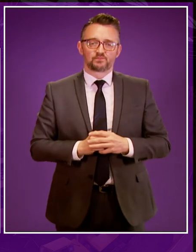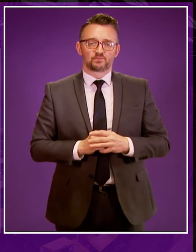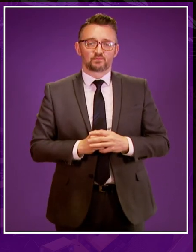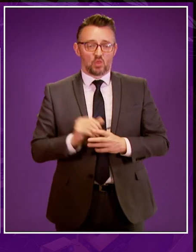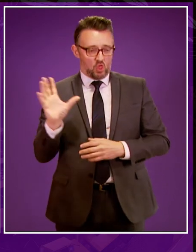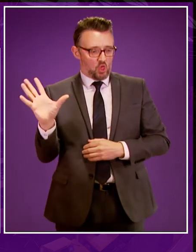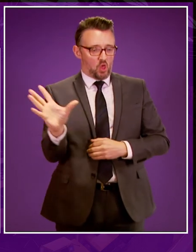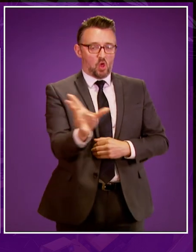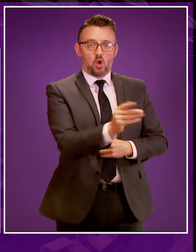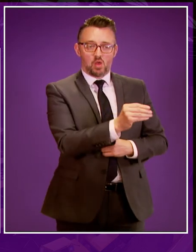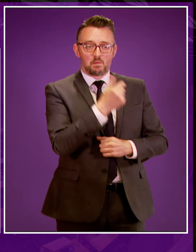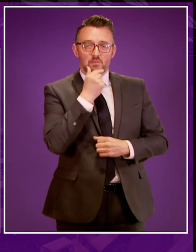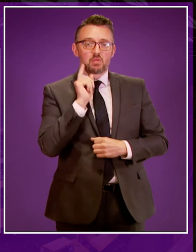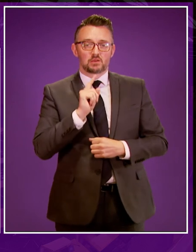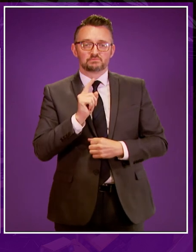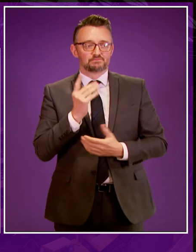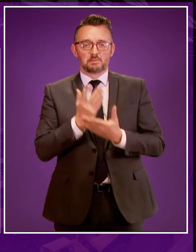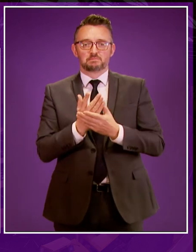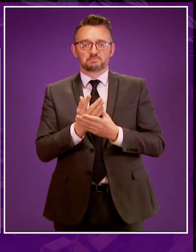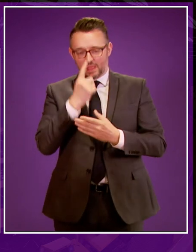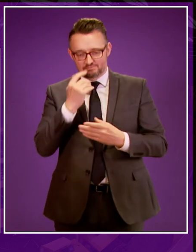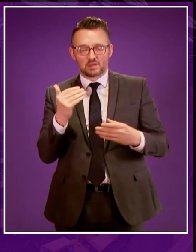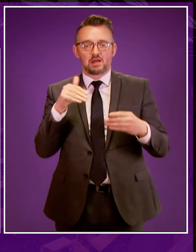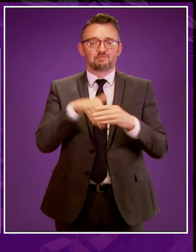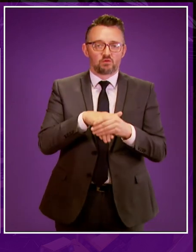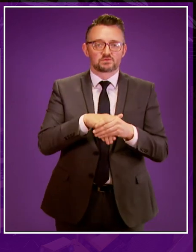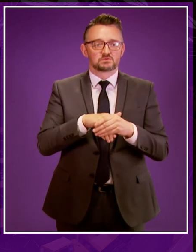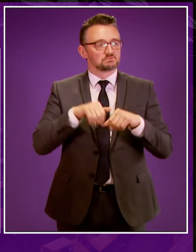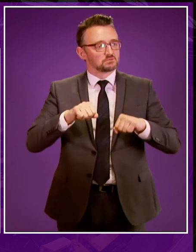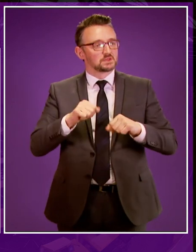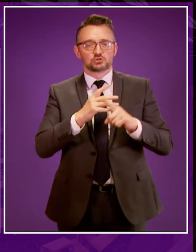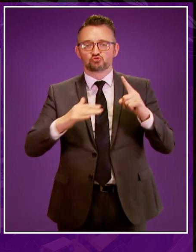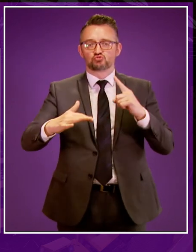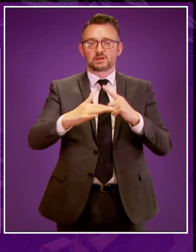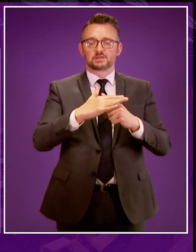Everyone has a part to play in carrying forward an ever-advancing civilization.